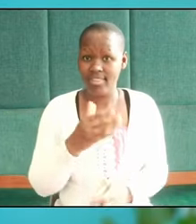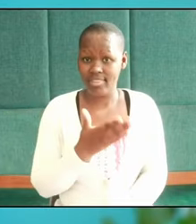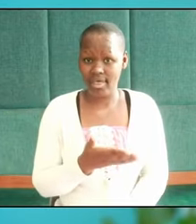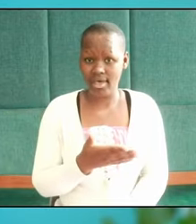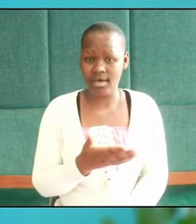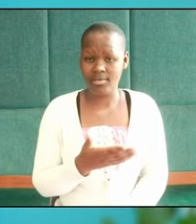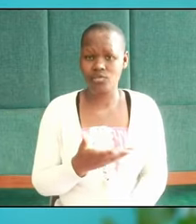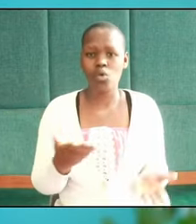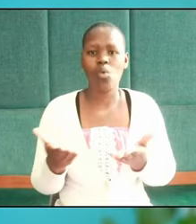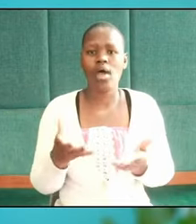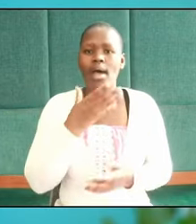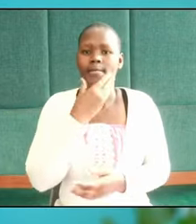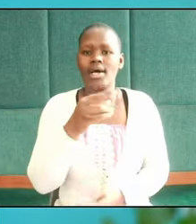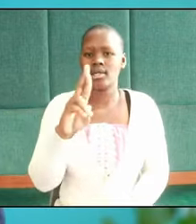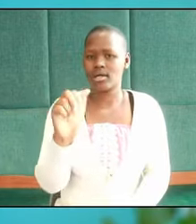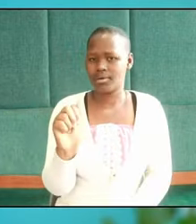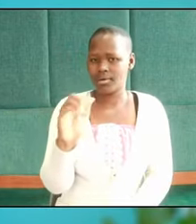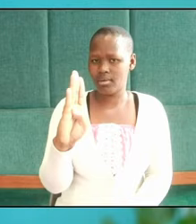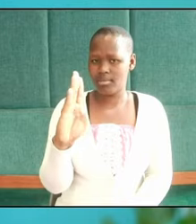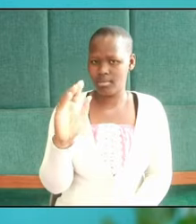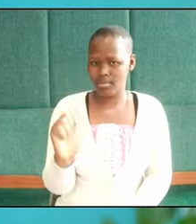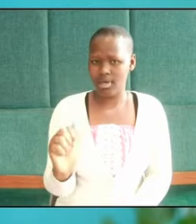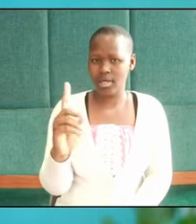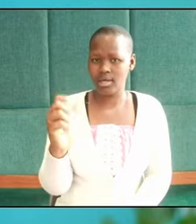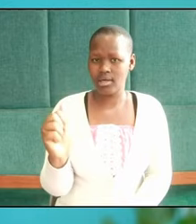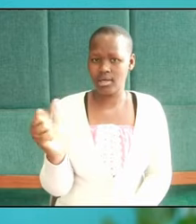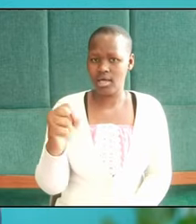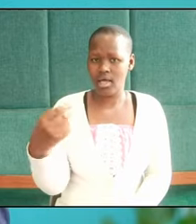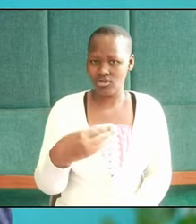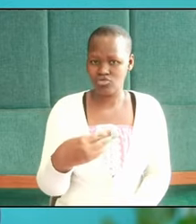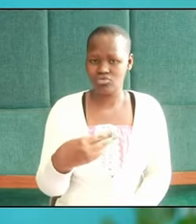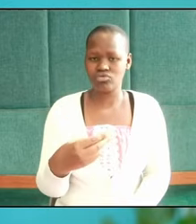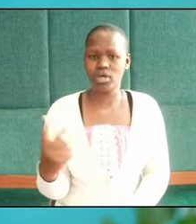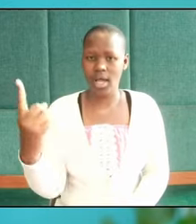Rabadash was going to stage a fight.